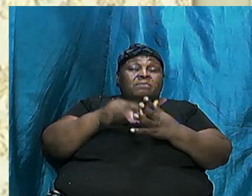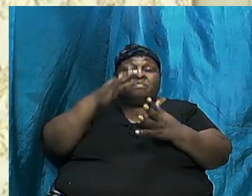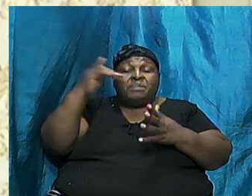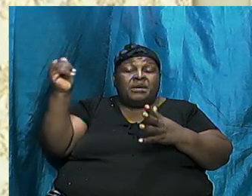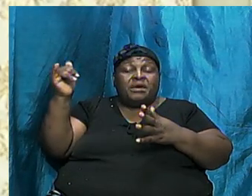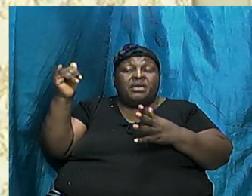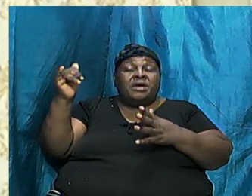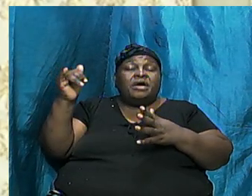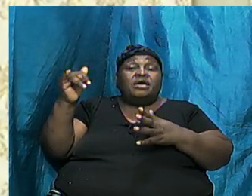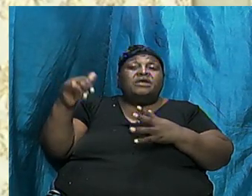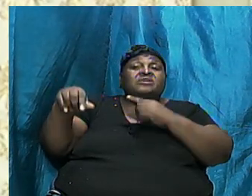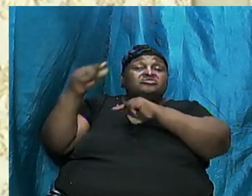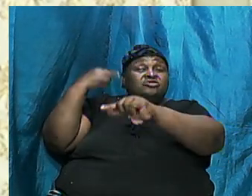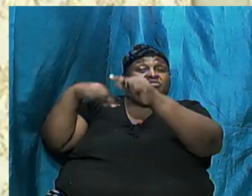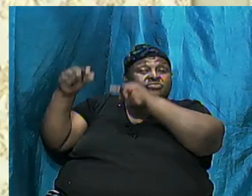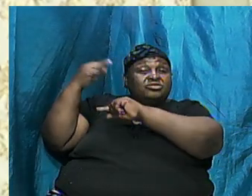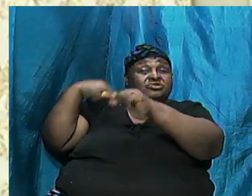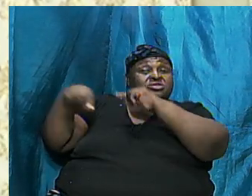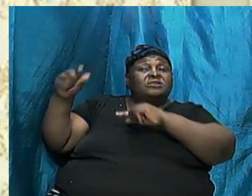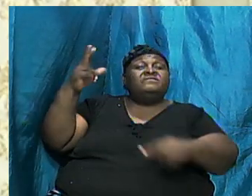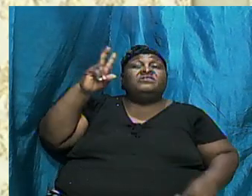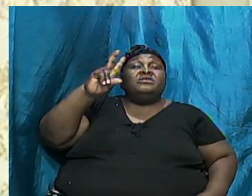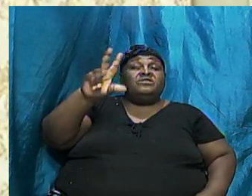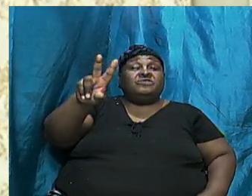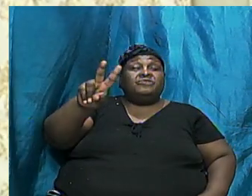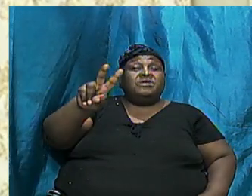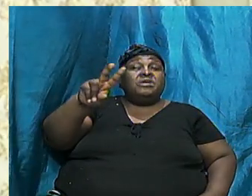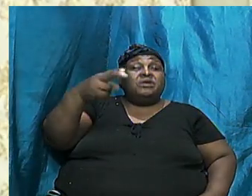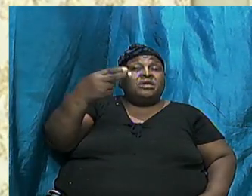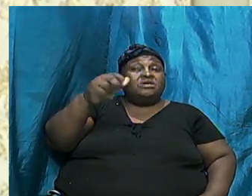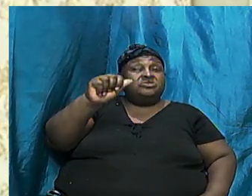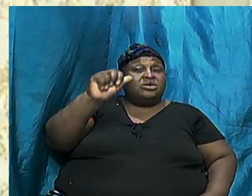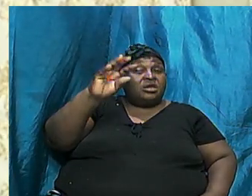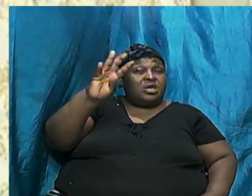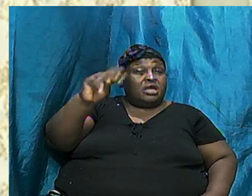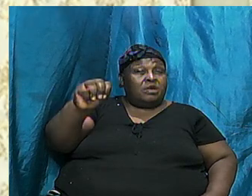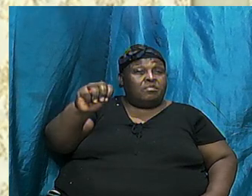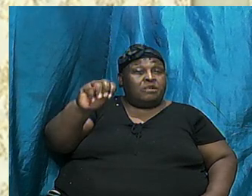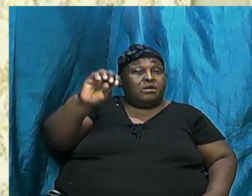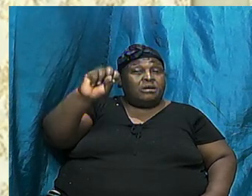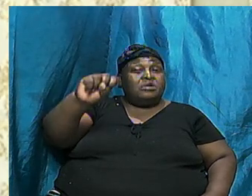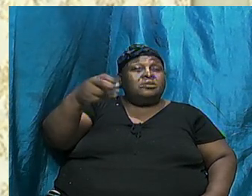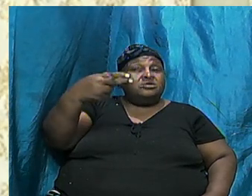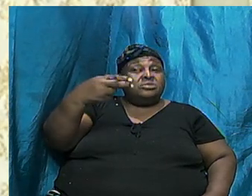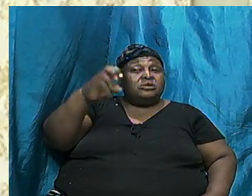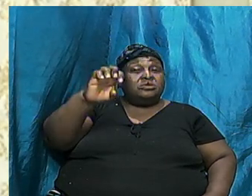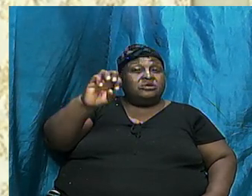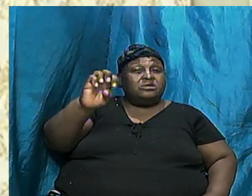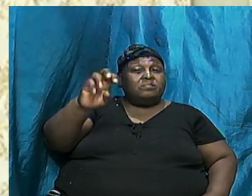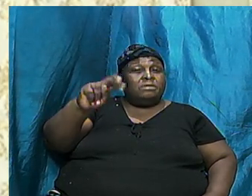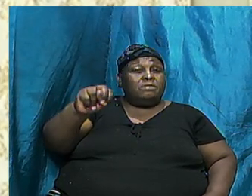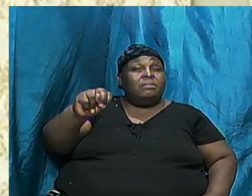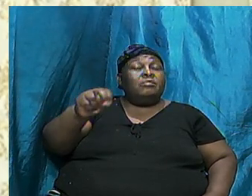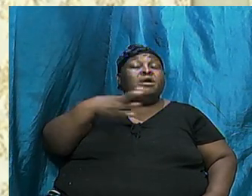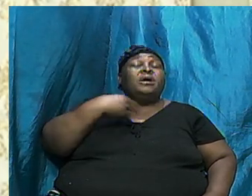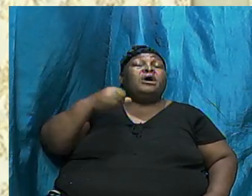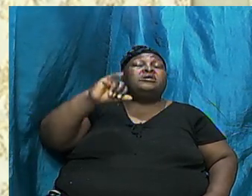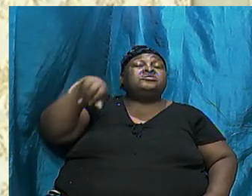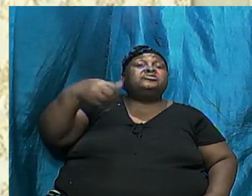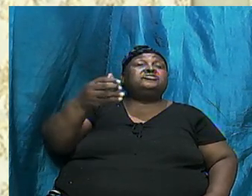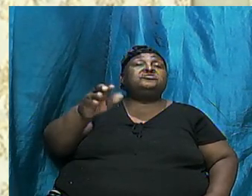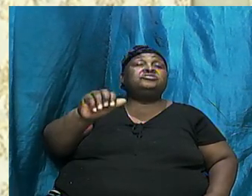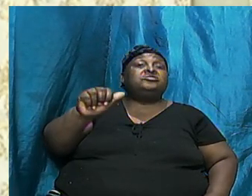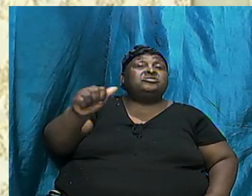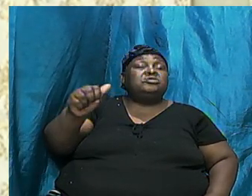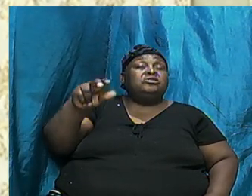of these three. Ham, Shem and Japheth. Now,